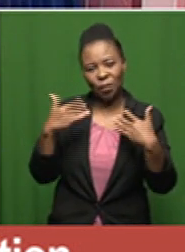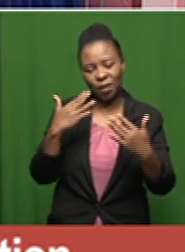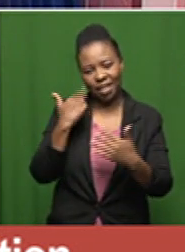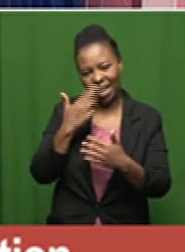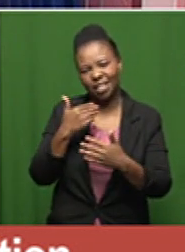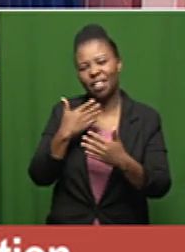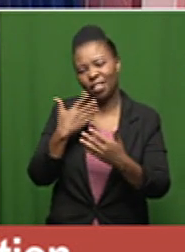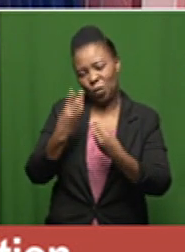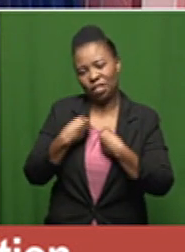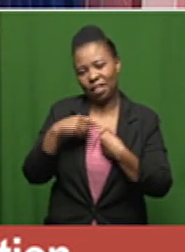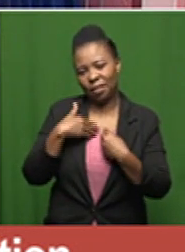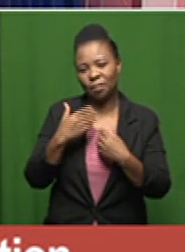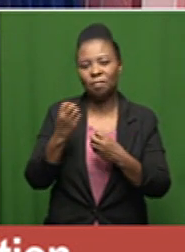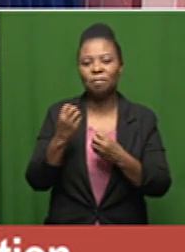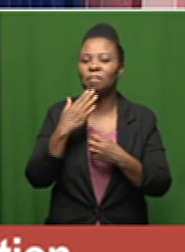take care